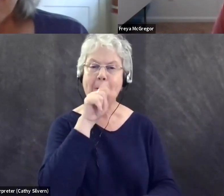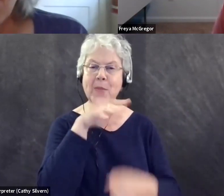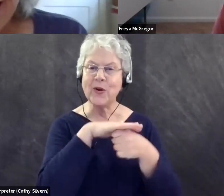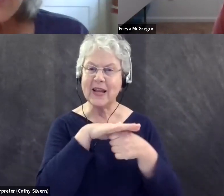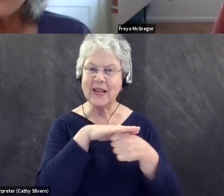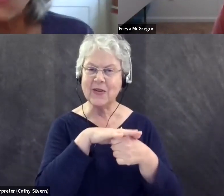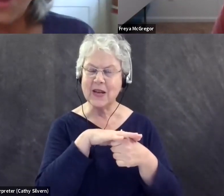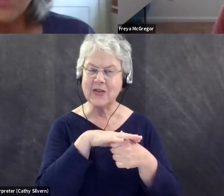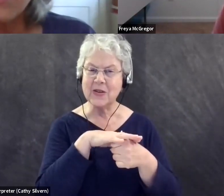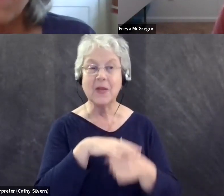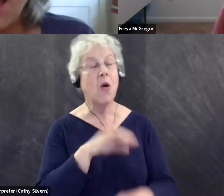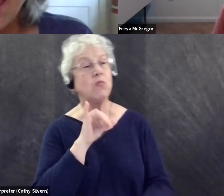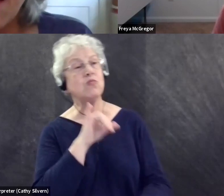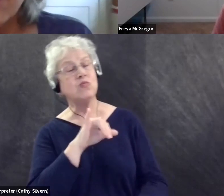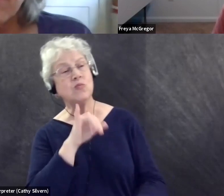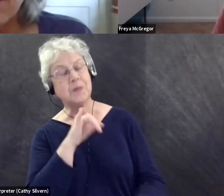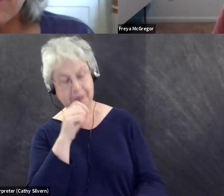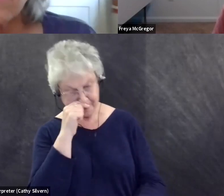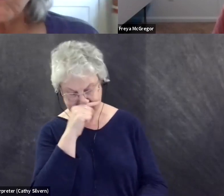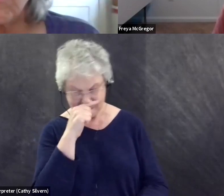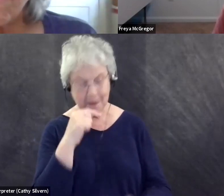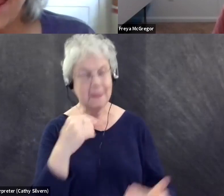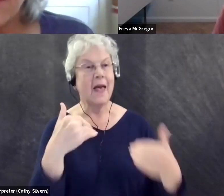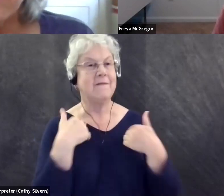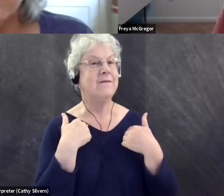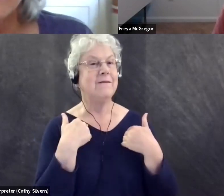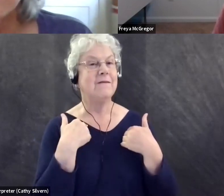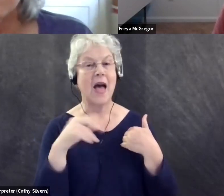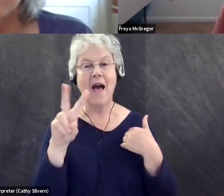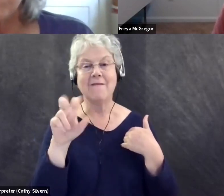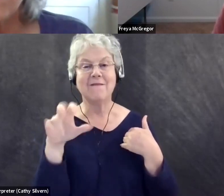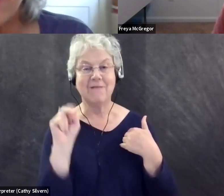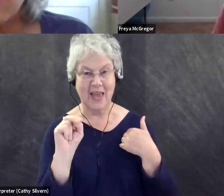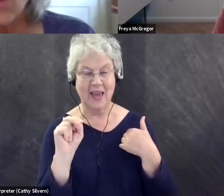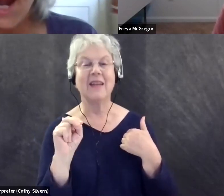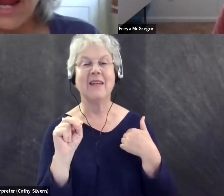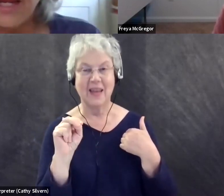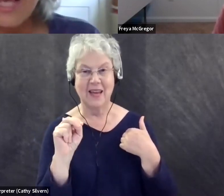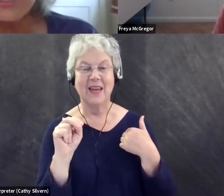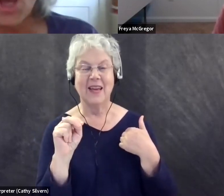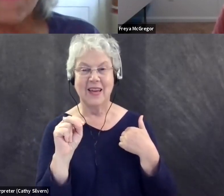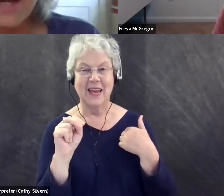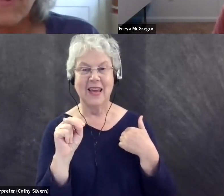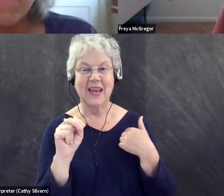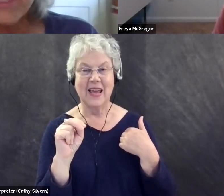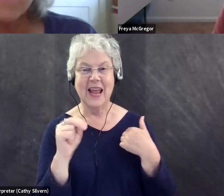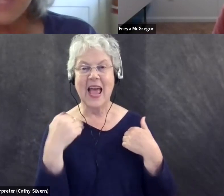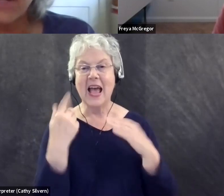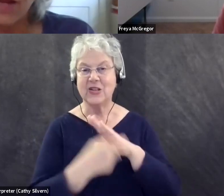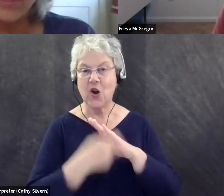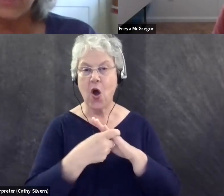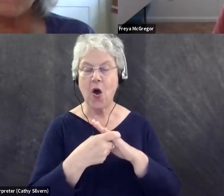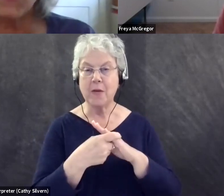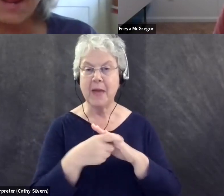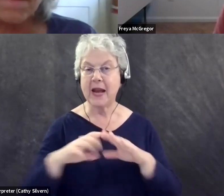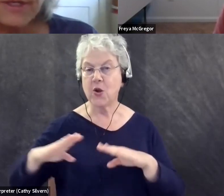Uh, okay. So, um, I have a, um, van. It's a, a van where I has an automatic ramp that comes